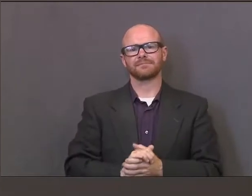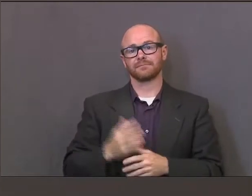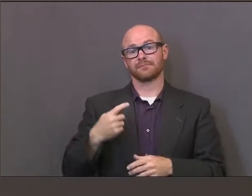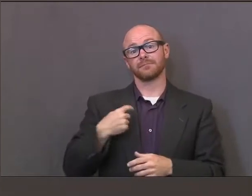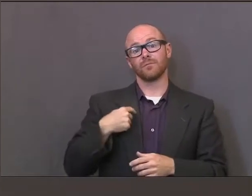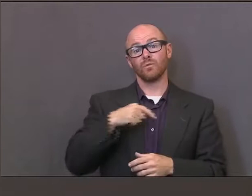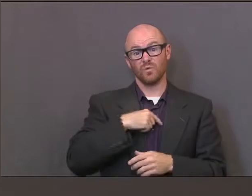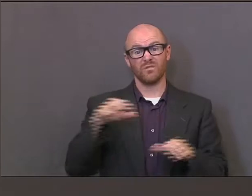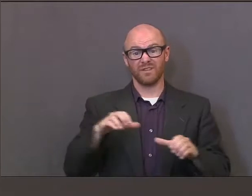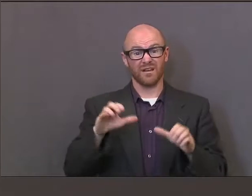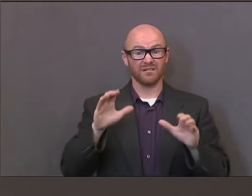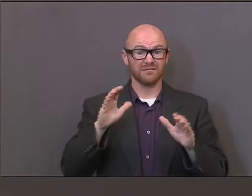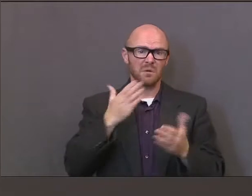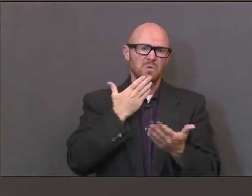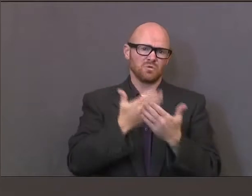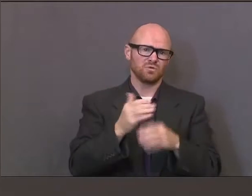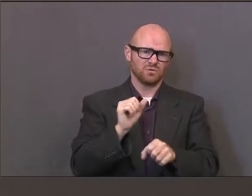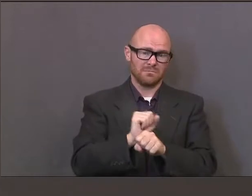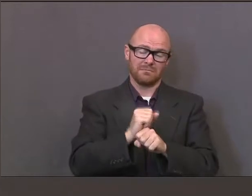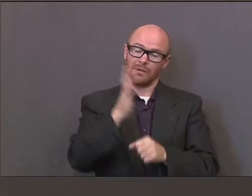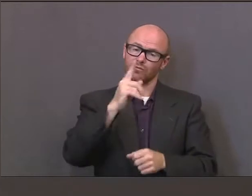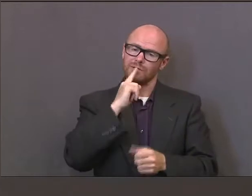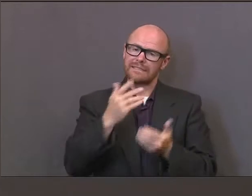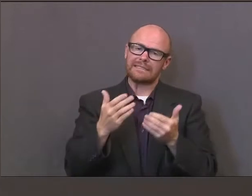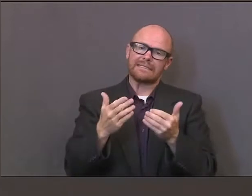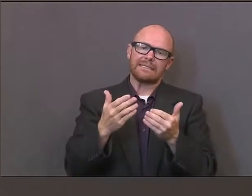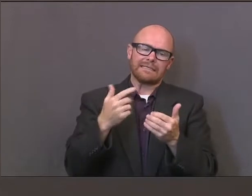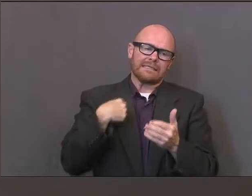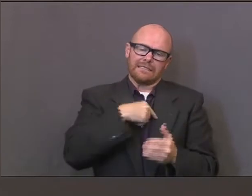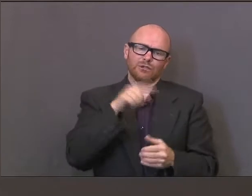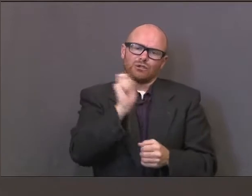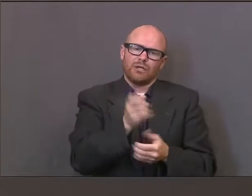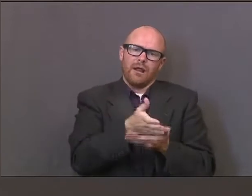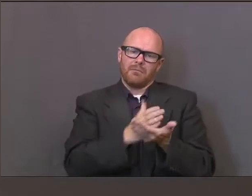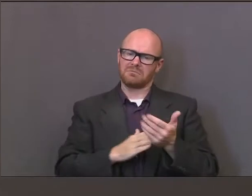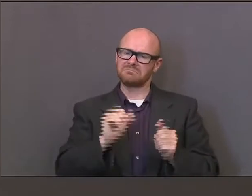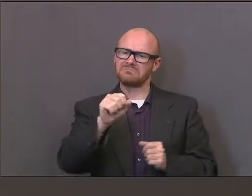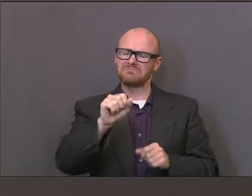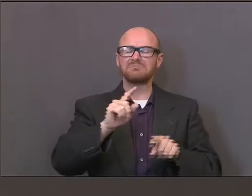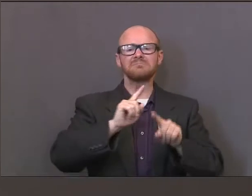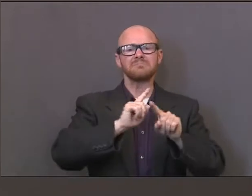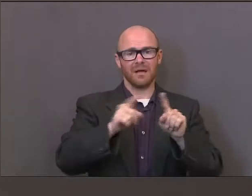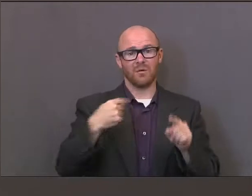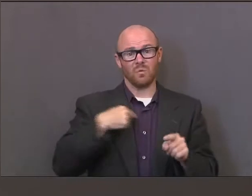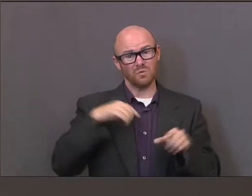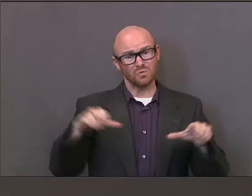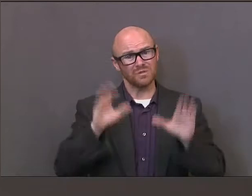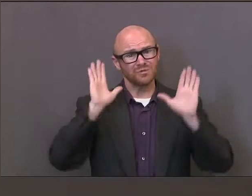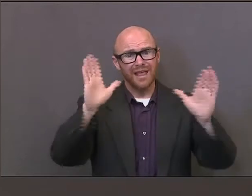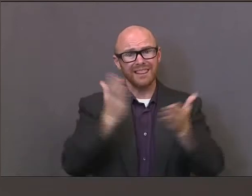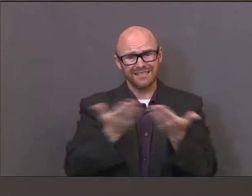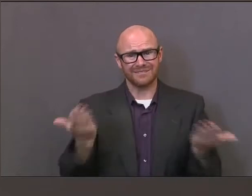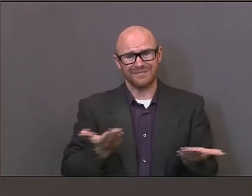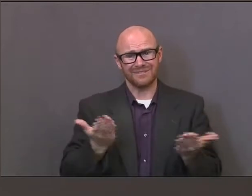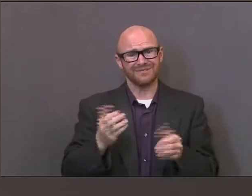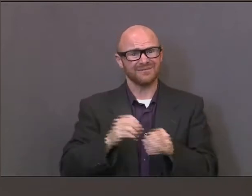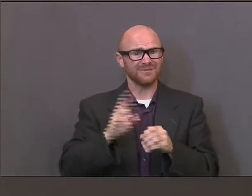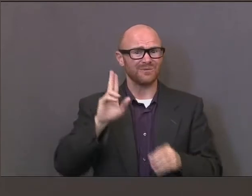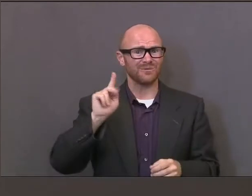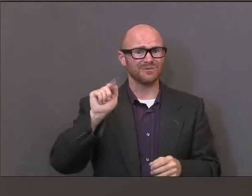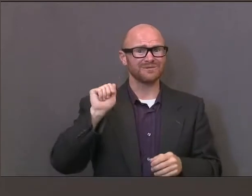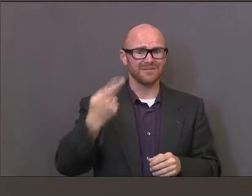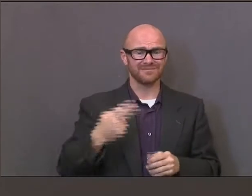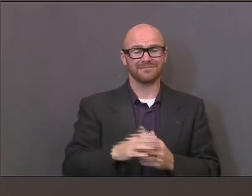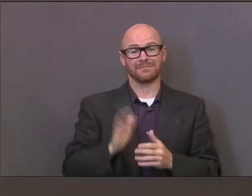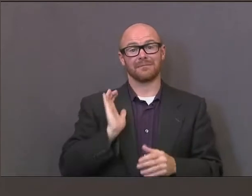you know, it's easy to brag, and we want to stay humble about this, but we're obviously doing some good things correctly because our